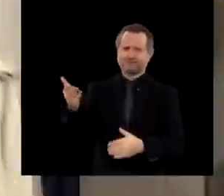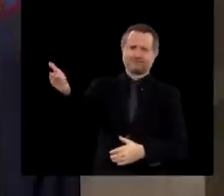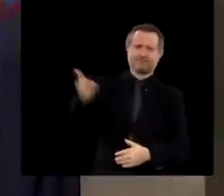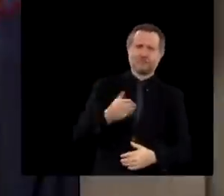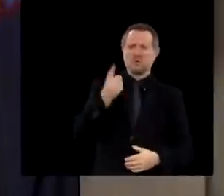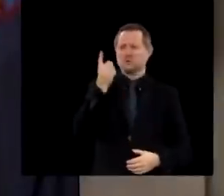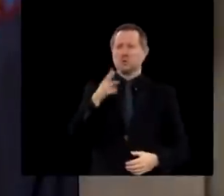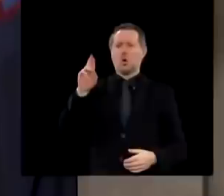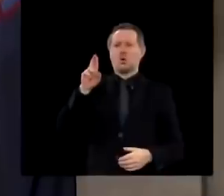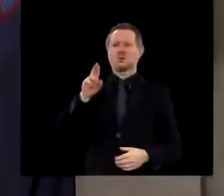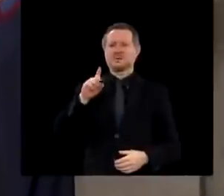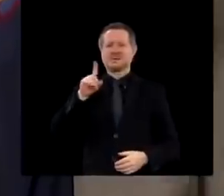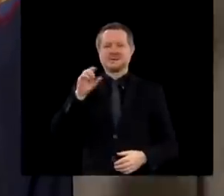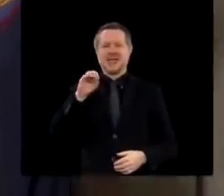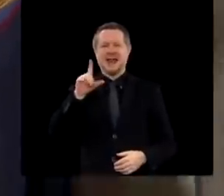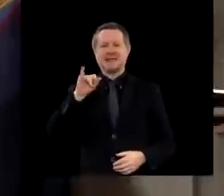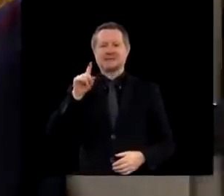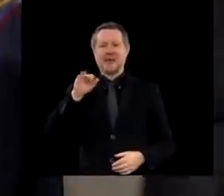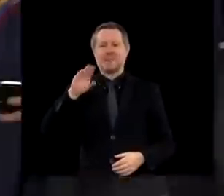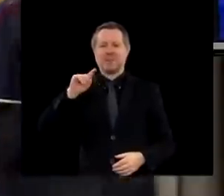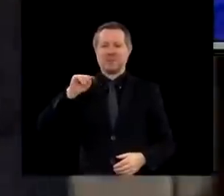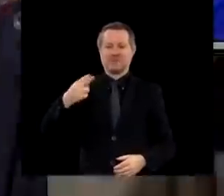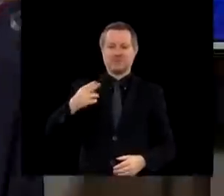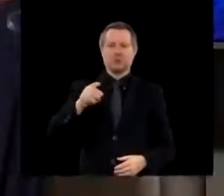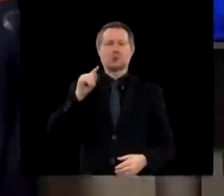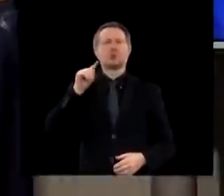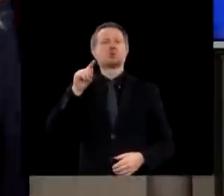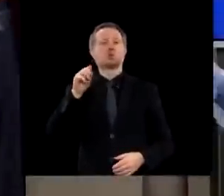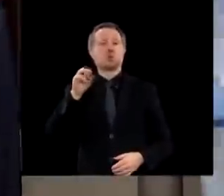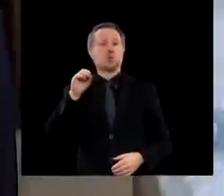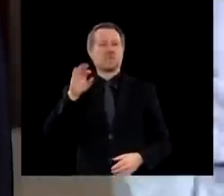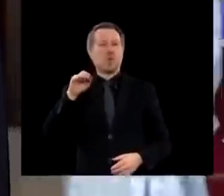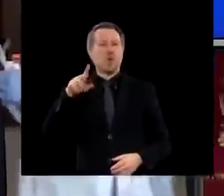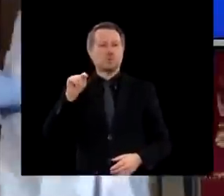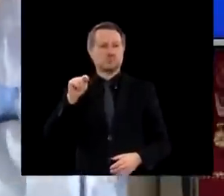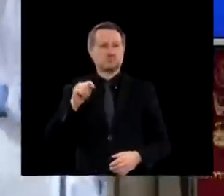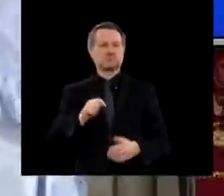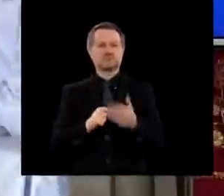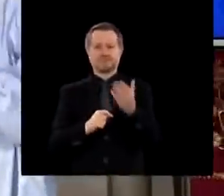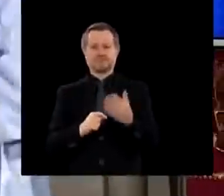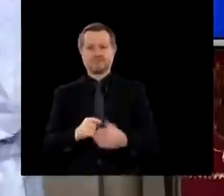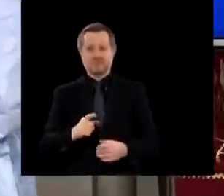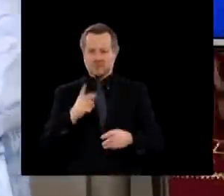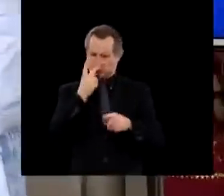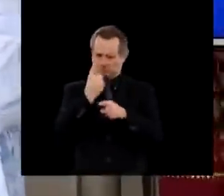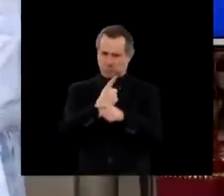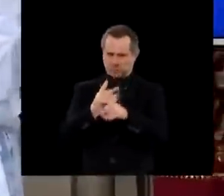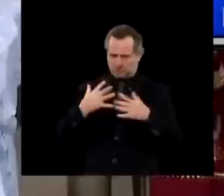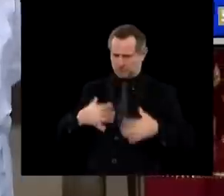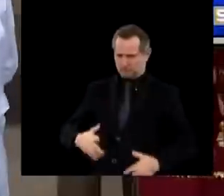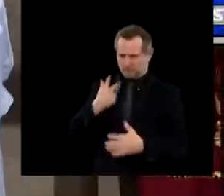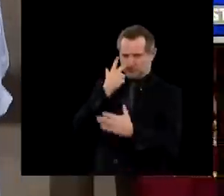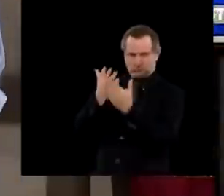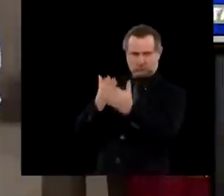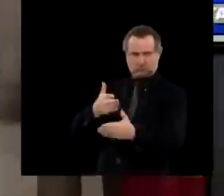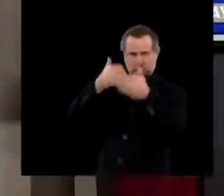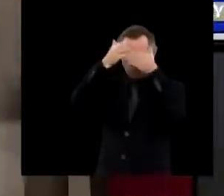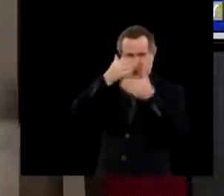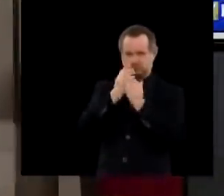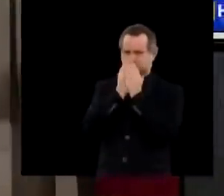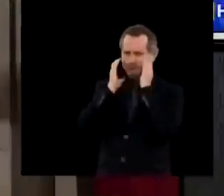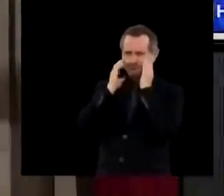Dufort, who is in the appropriate PPE wear. Nice to see you, doctor.